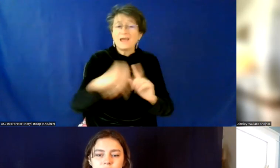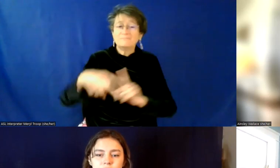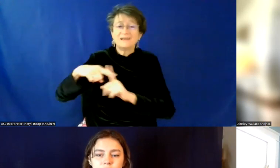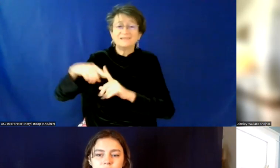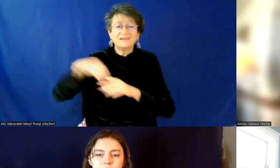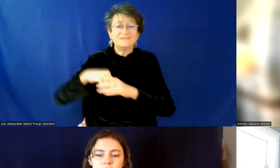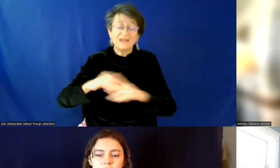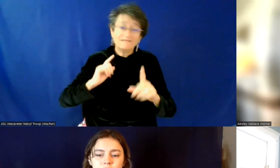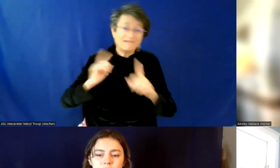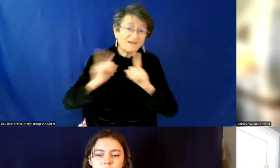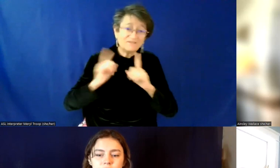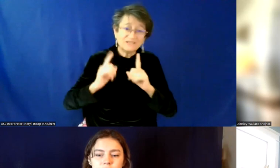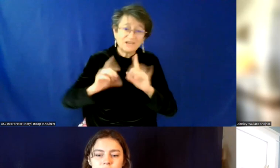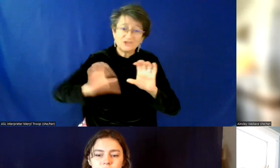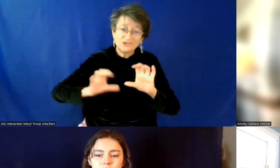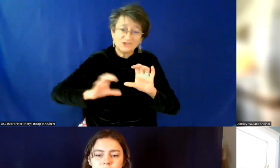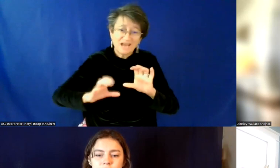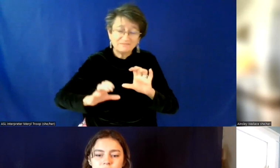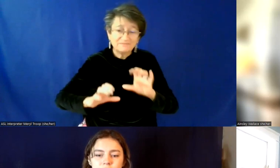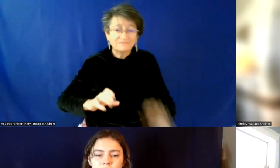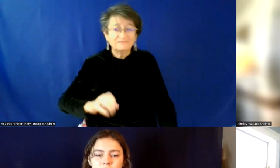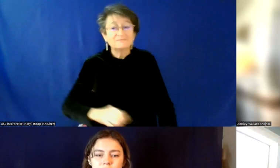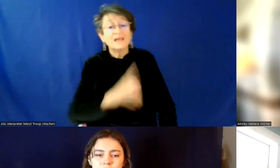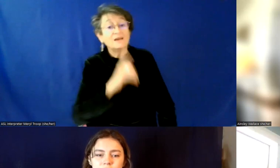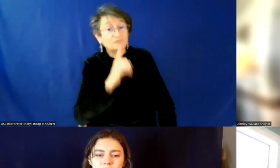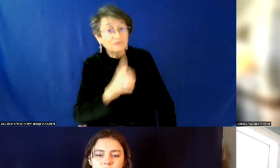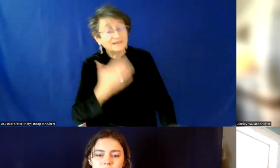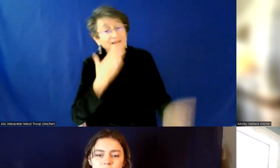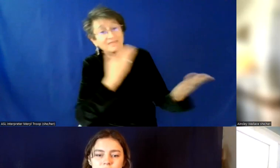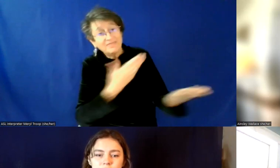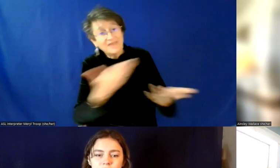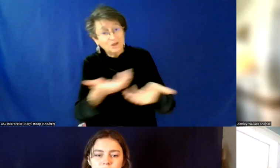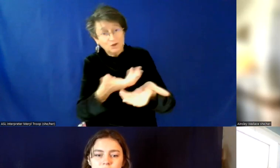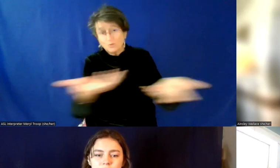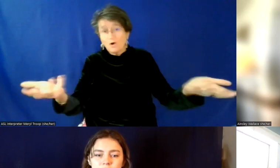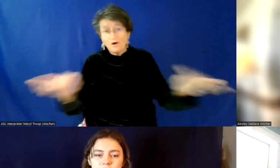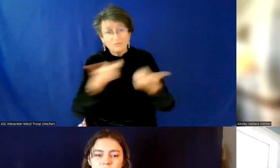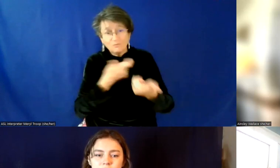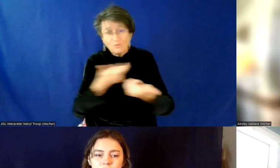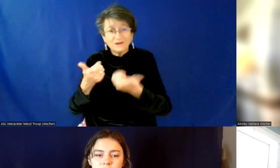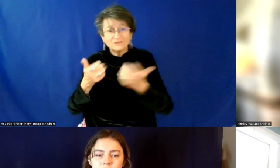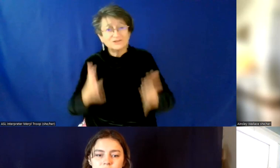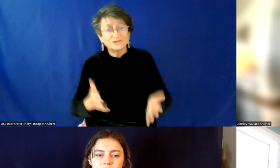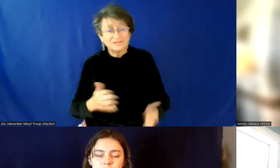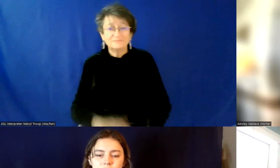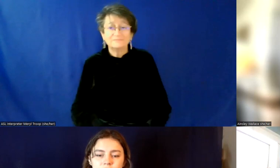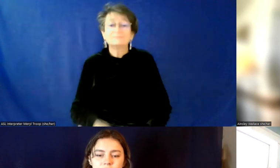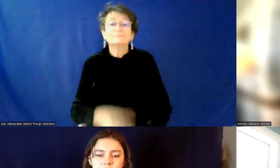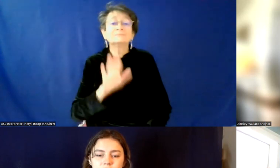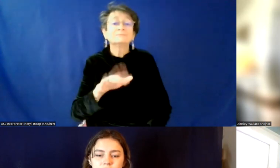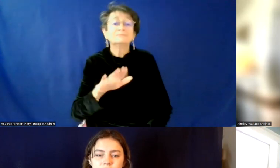chat conversation. So I really thank our, um, participants for being so wonderful. So, um, as a reminder,